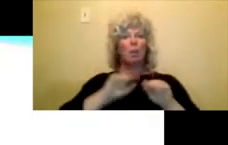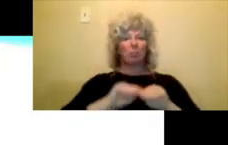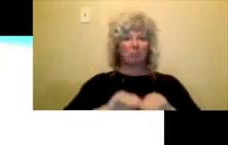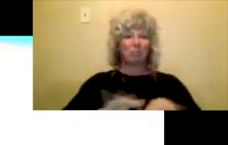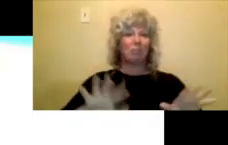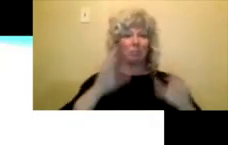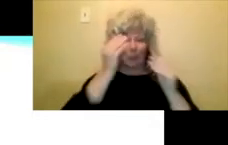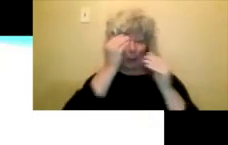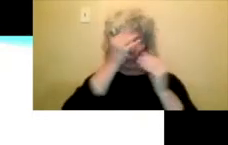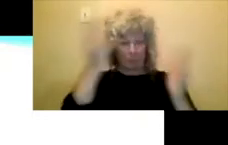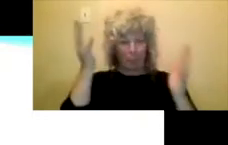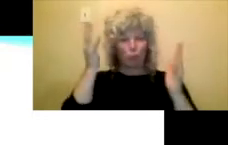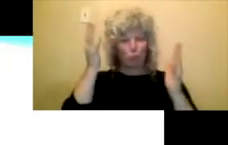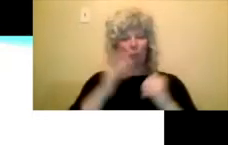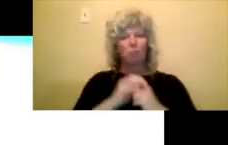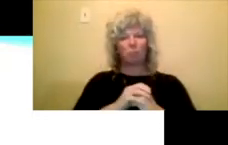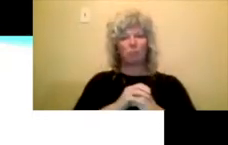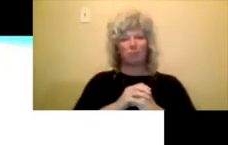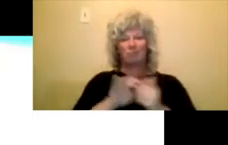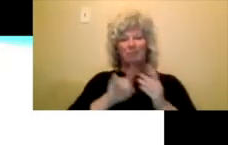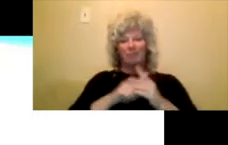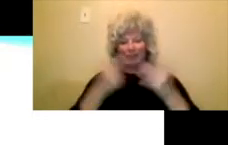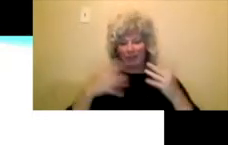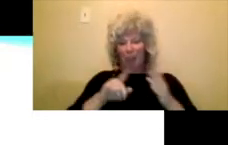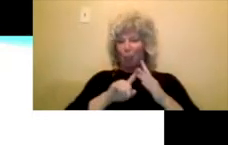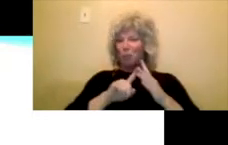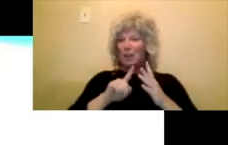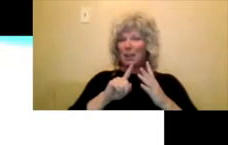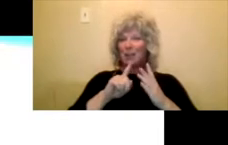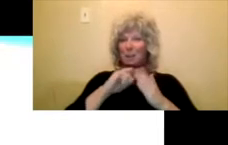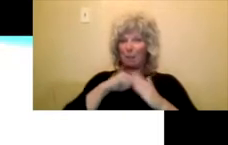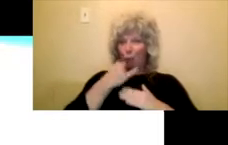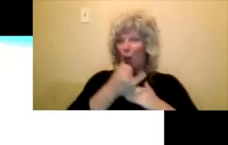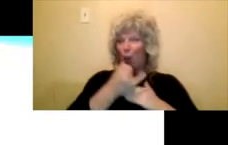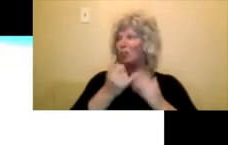So you've done the creation of your project, you're ready to sort of present it